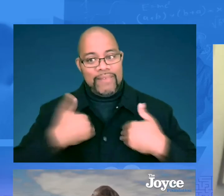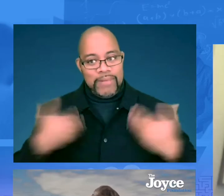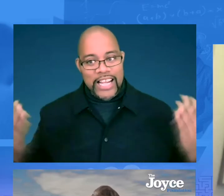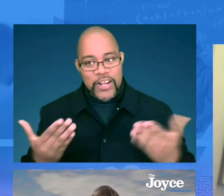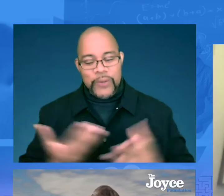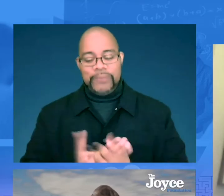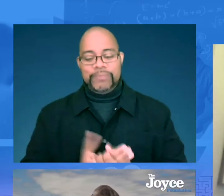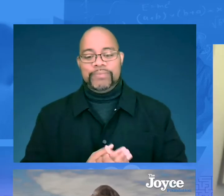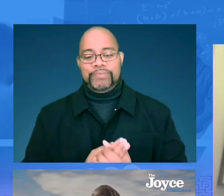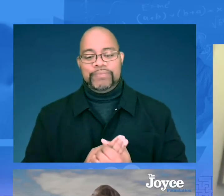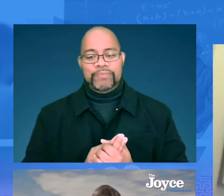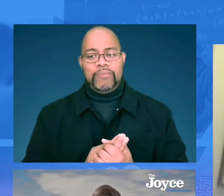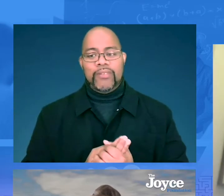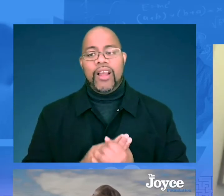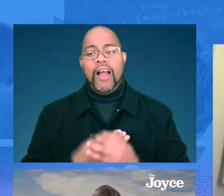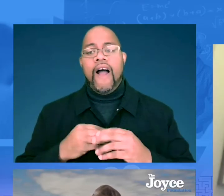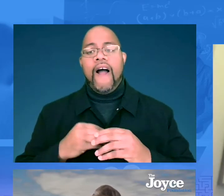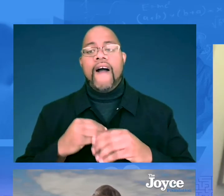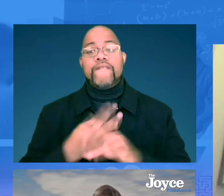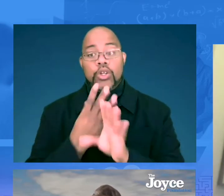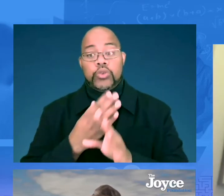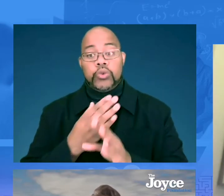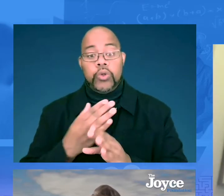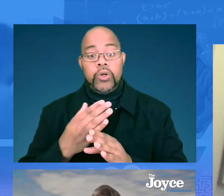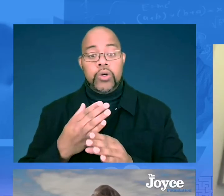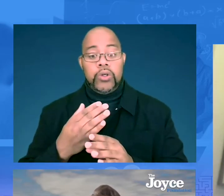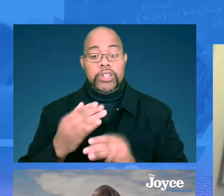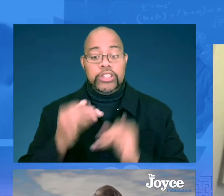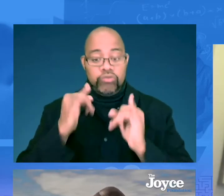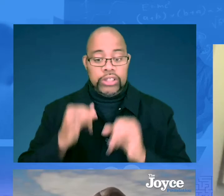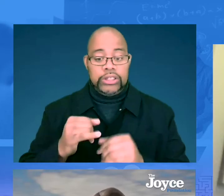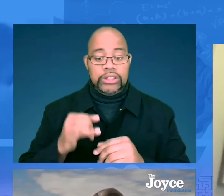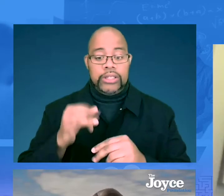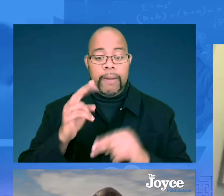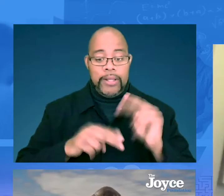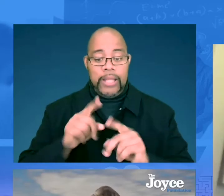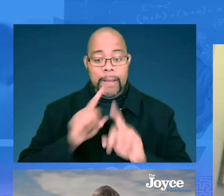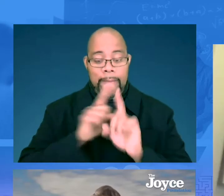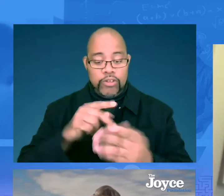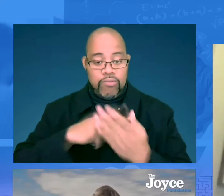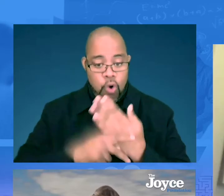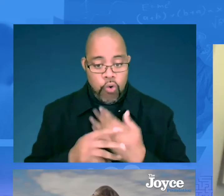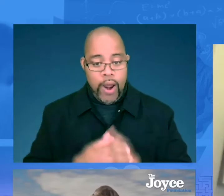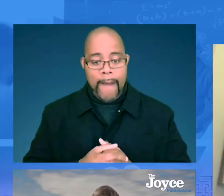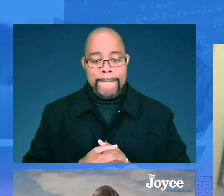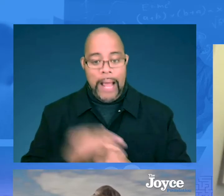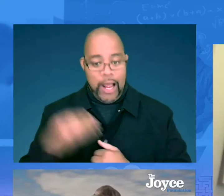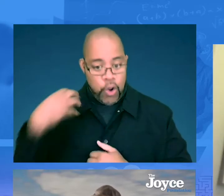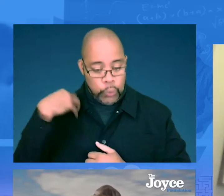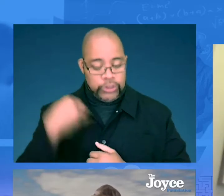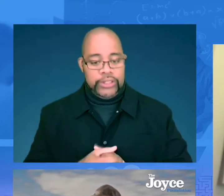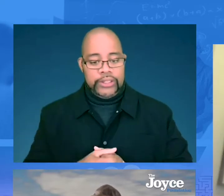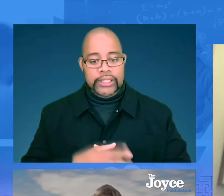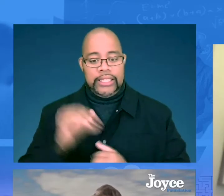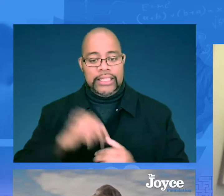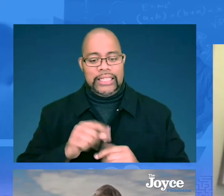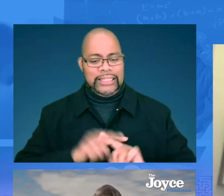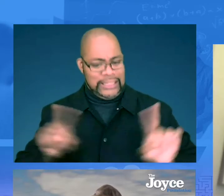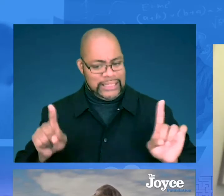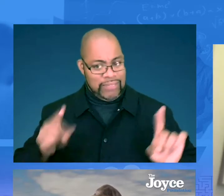And thanks for having me here. The virtual instructional coaching and building mentor program is